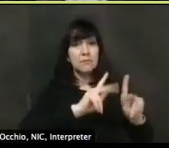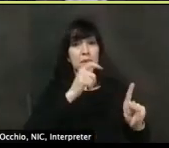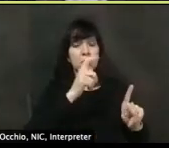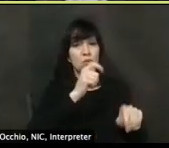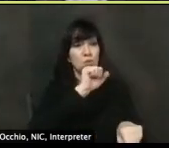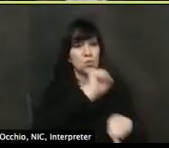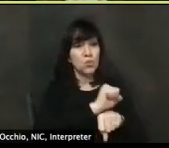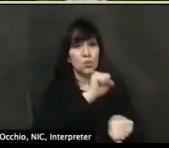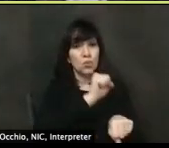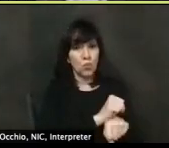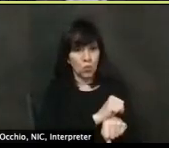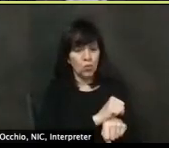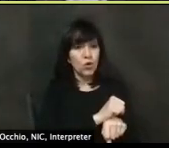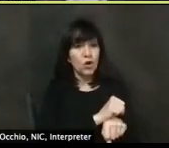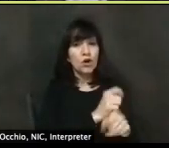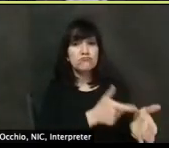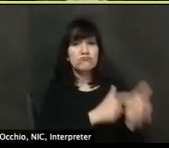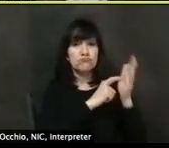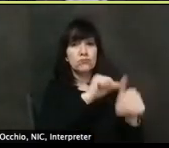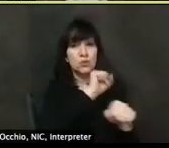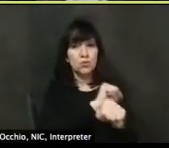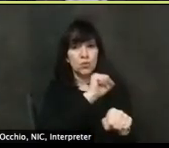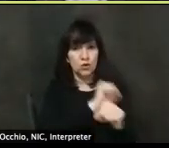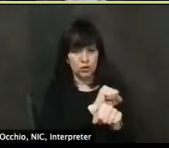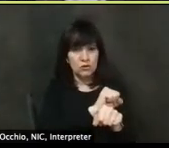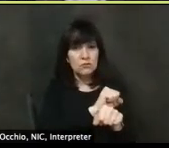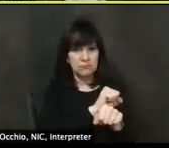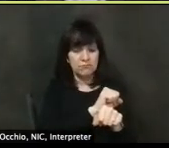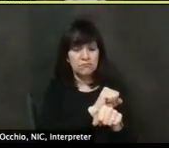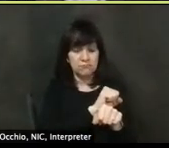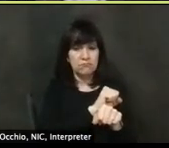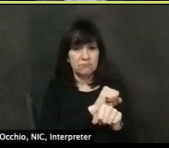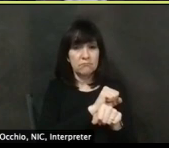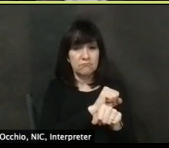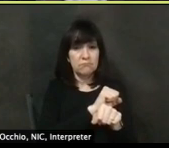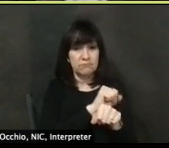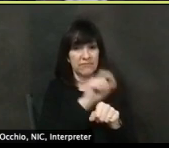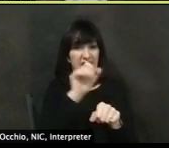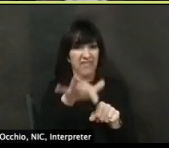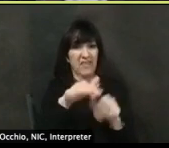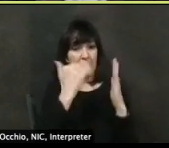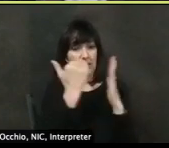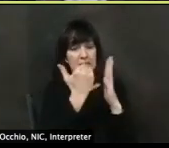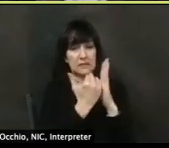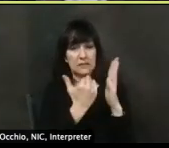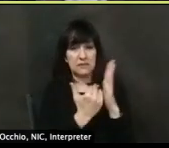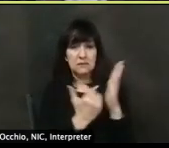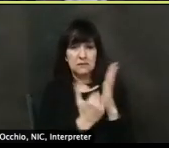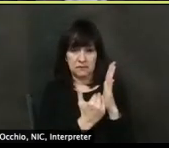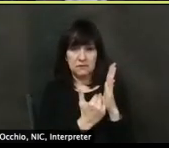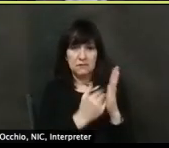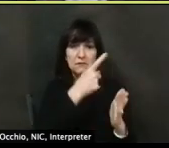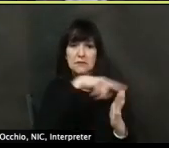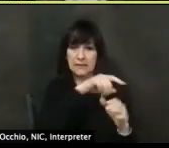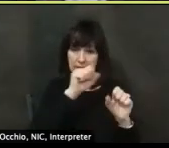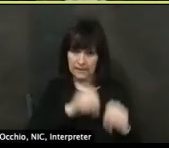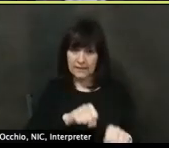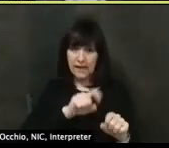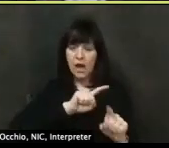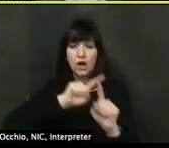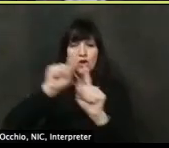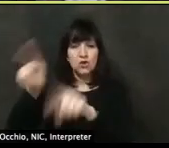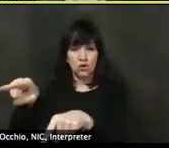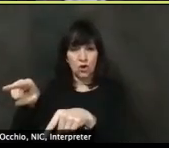posted and that has, uh, has been, uh, has become a part of our, our lives. Um, so workers at those businesses can now have hair care